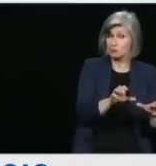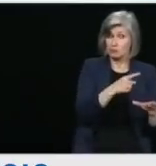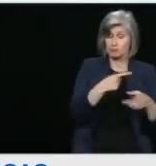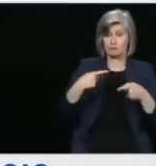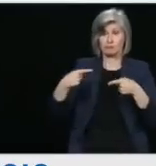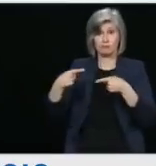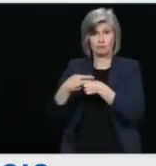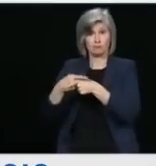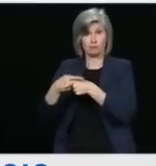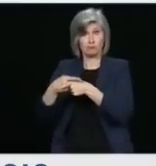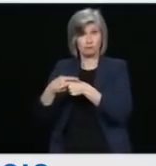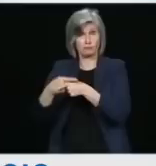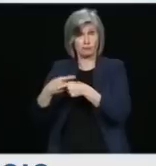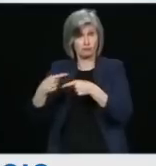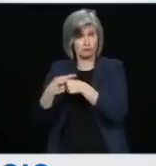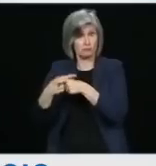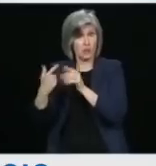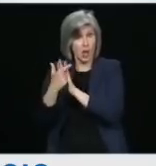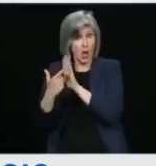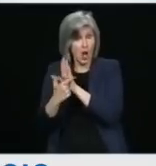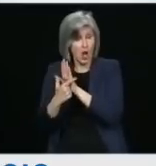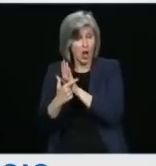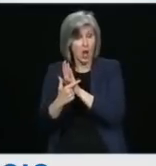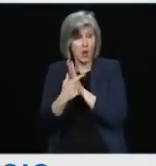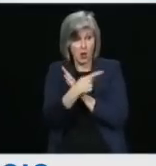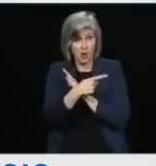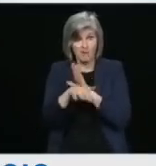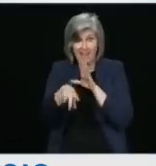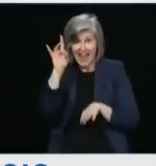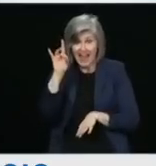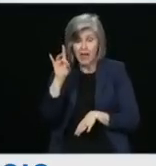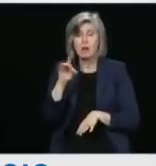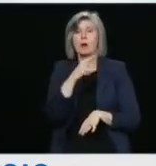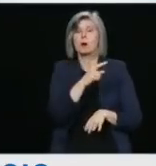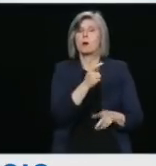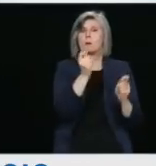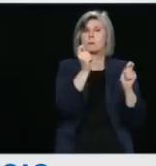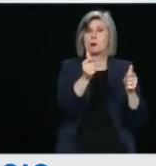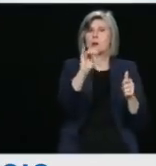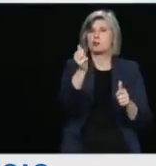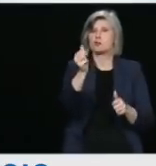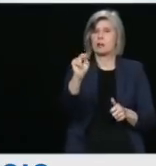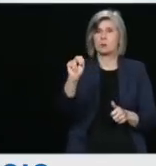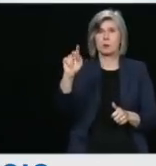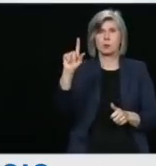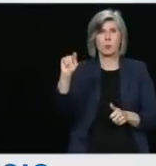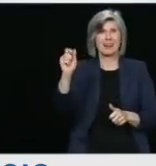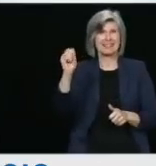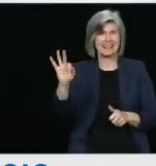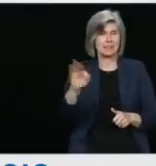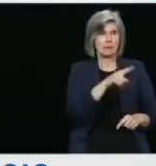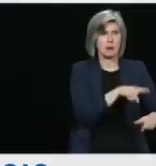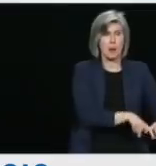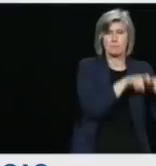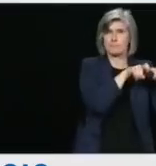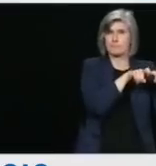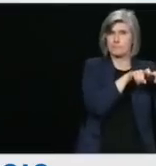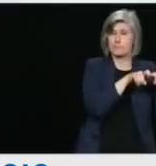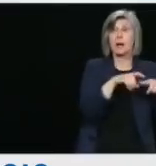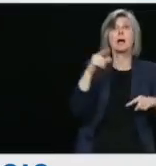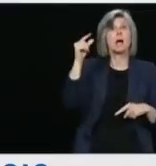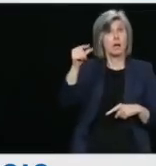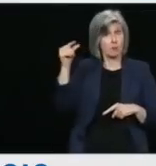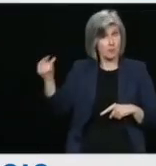operations. That was in January of 2019. The government had already taken significant actions with the implementation of the National Security Act